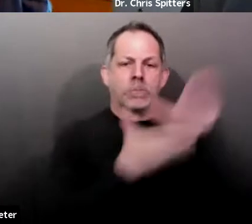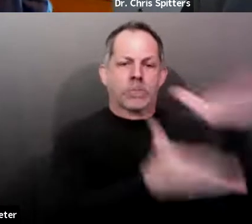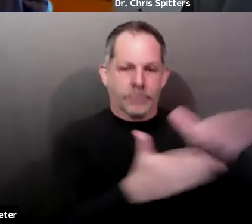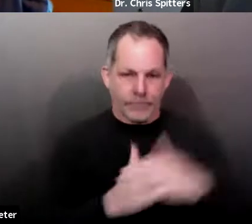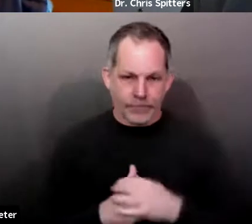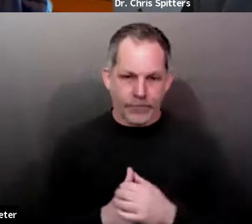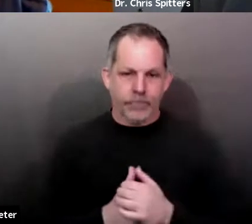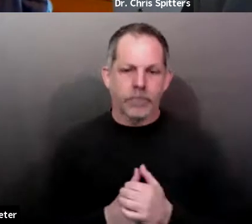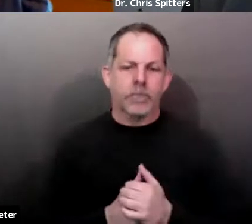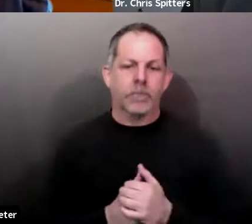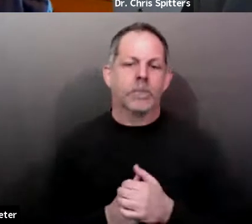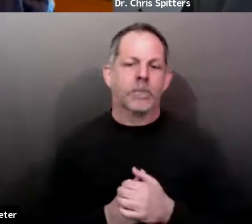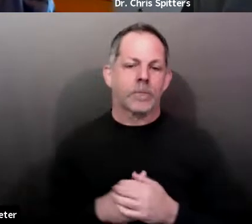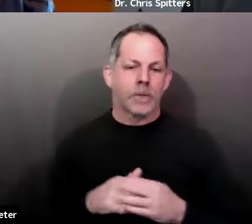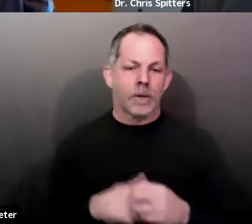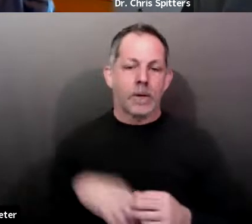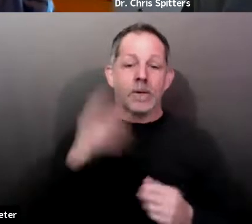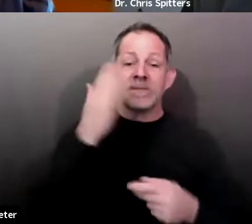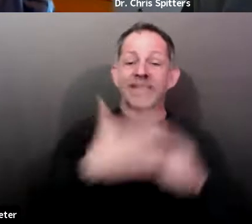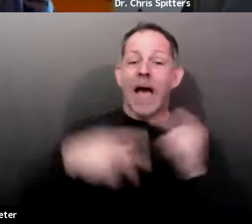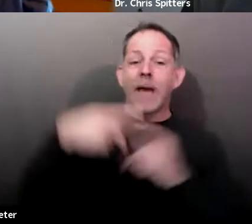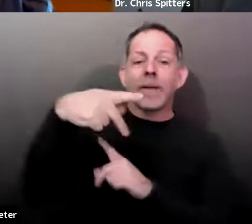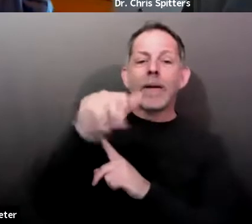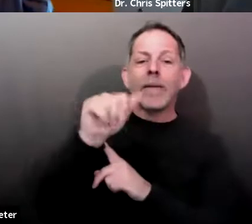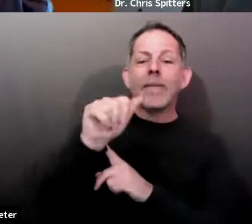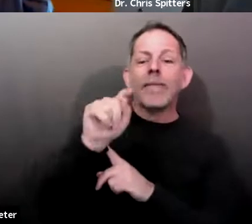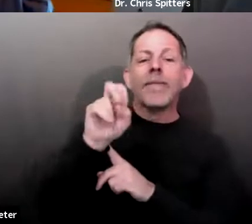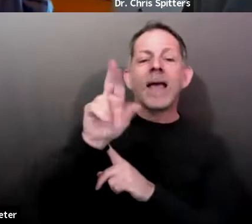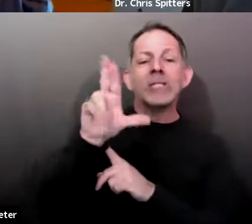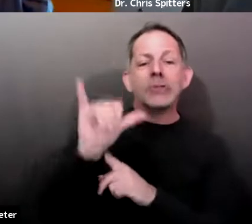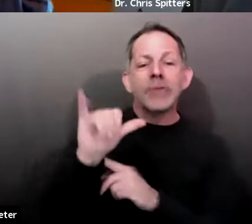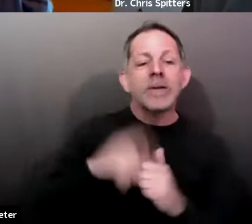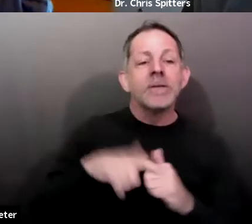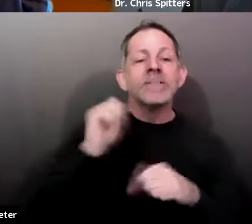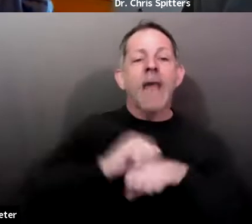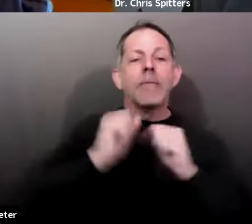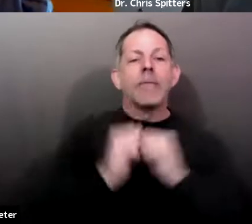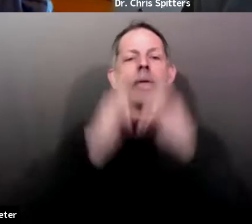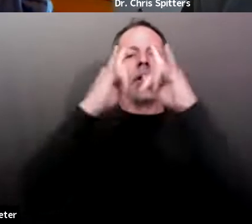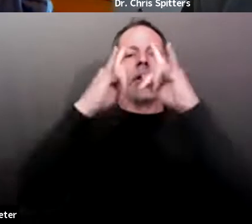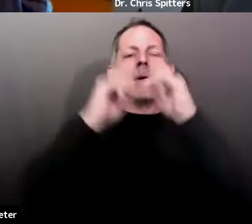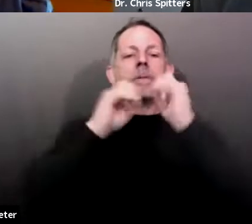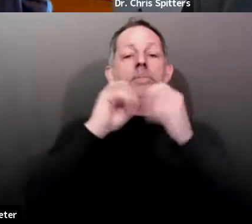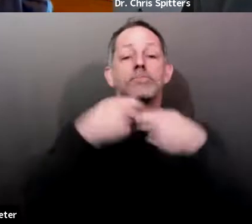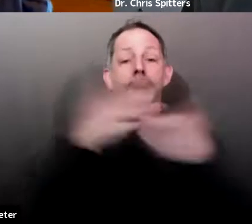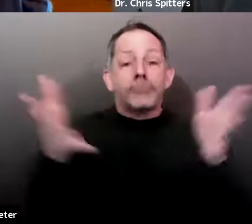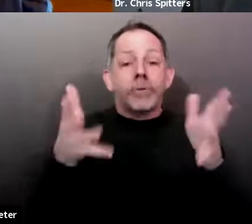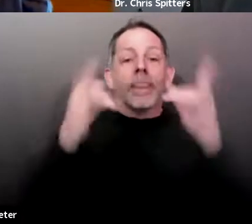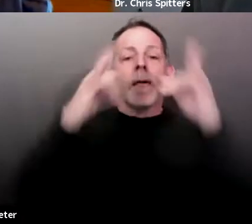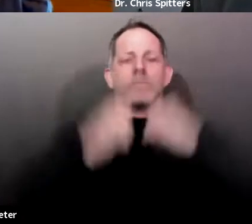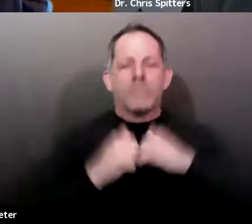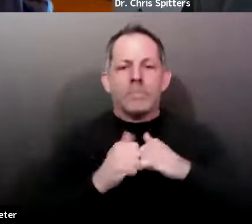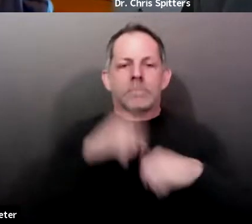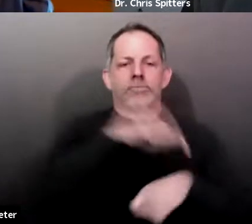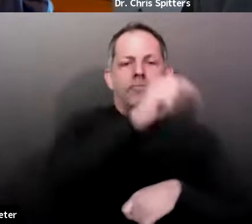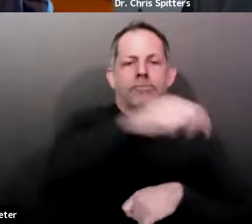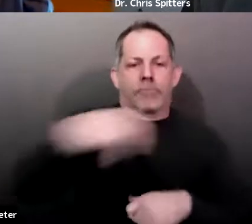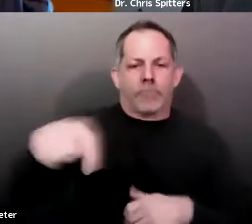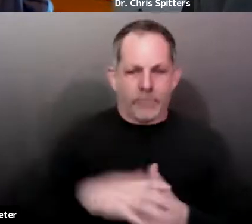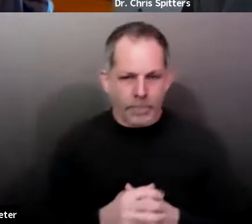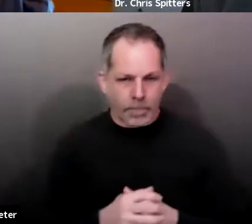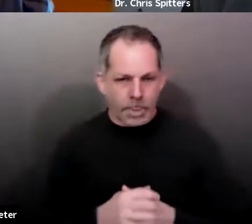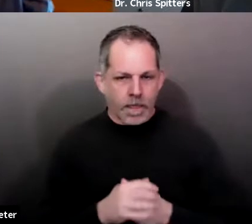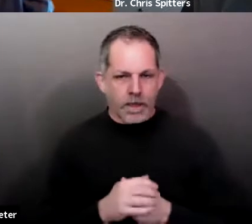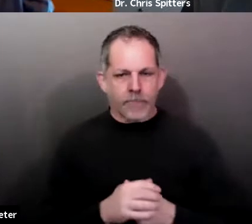-up food banks also, and continue there to partner with school districts by providing non-perishable items for their backpack program. So, Nourishing